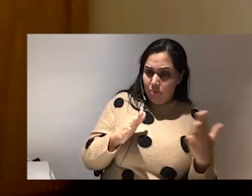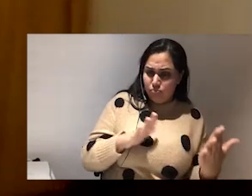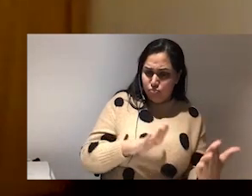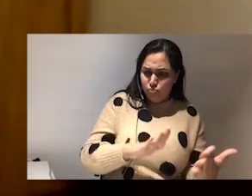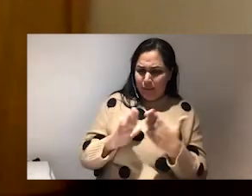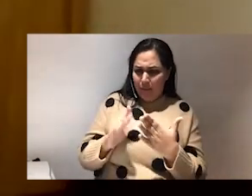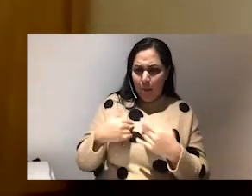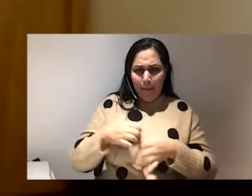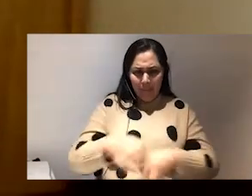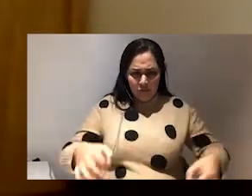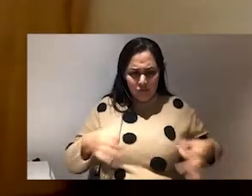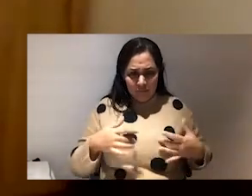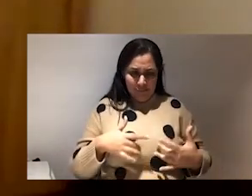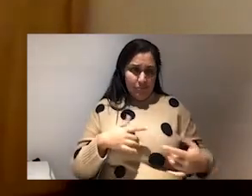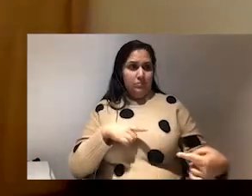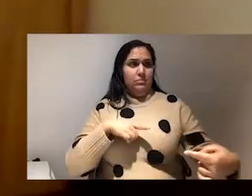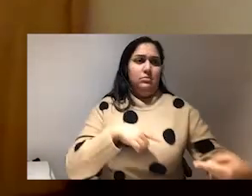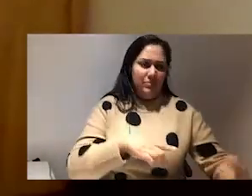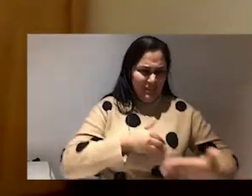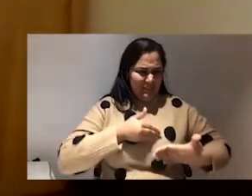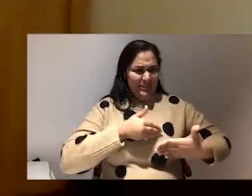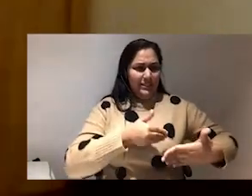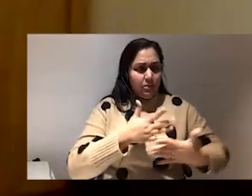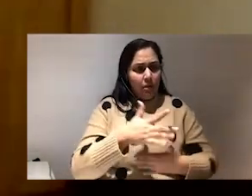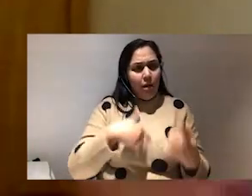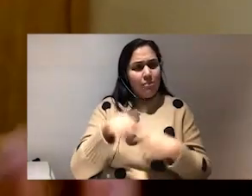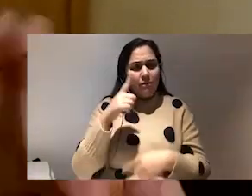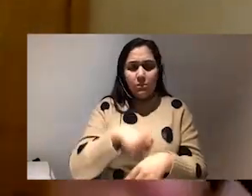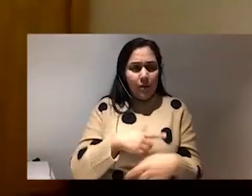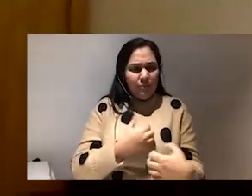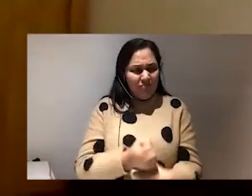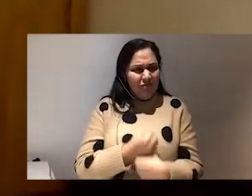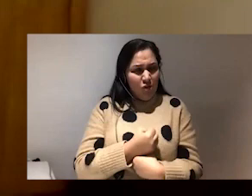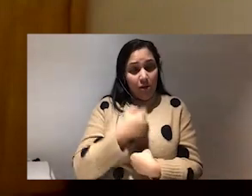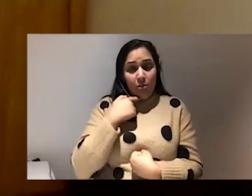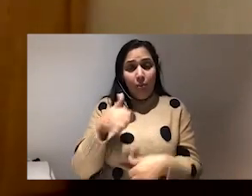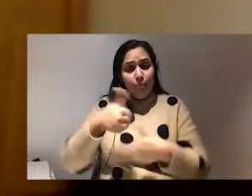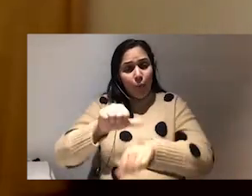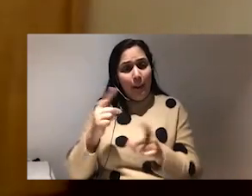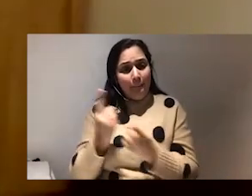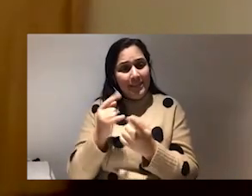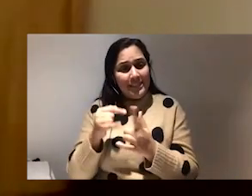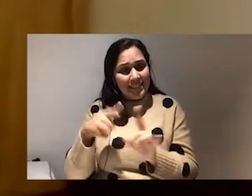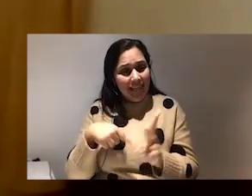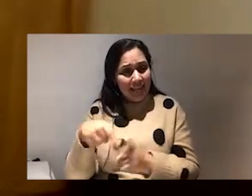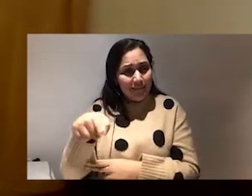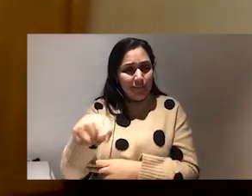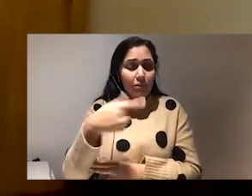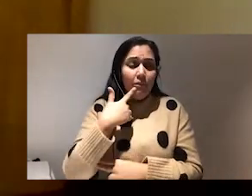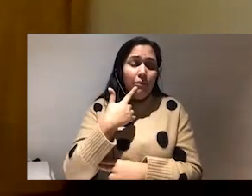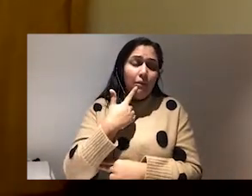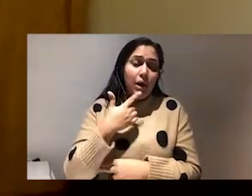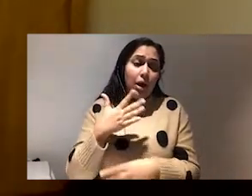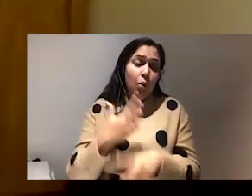it felt like fate that I met you at the time that I did, right. And did kind of I started working with shade developing her fundraising